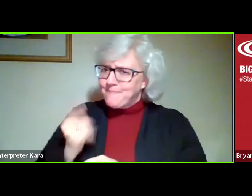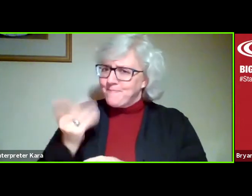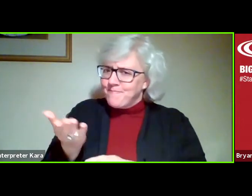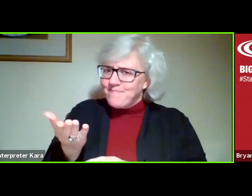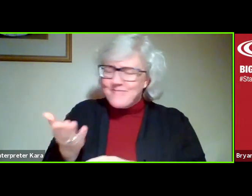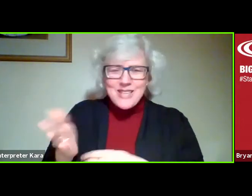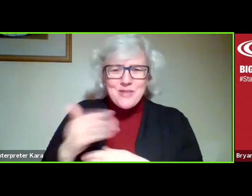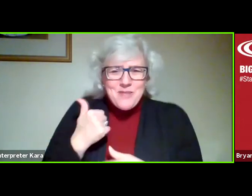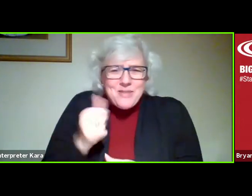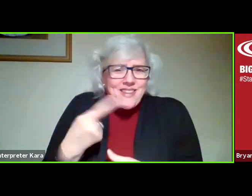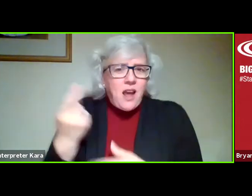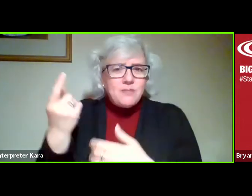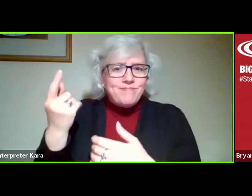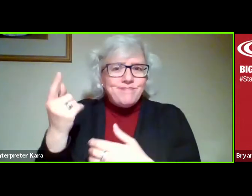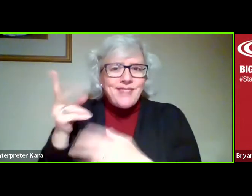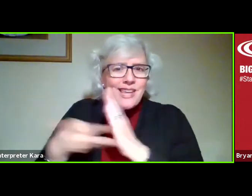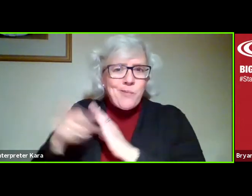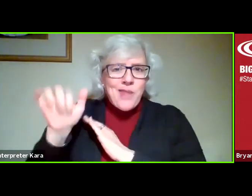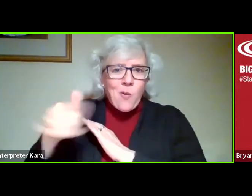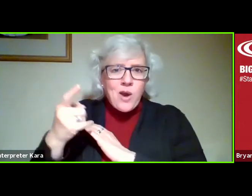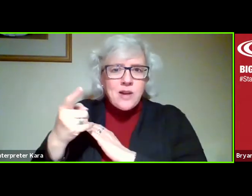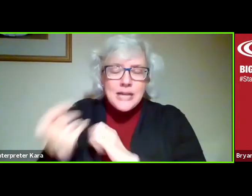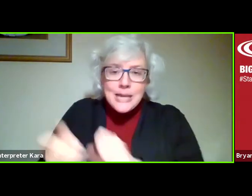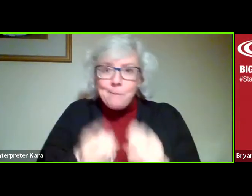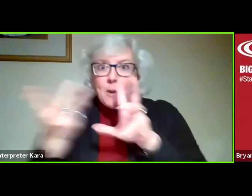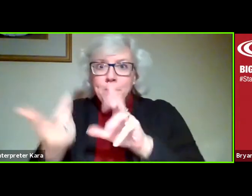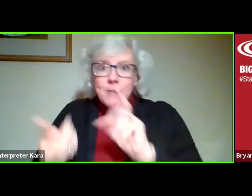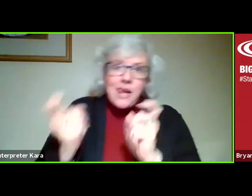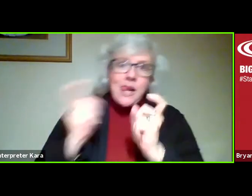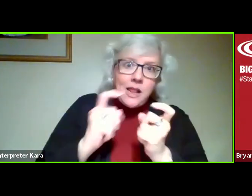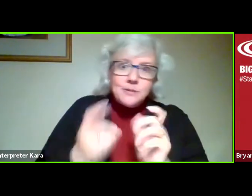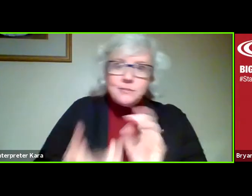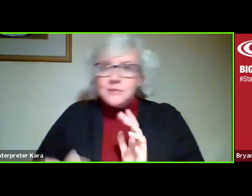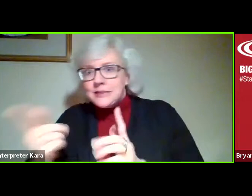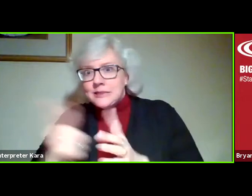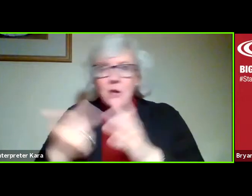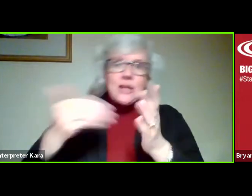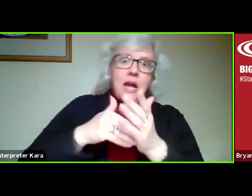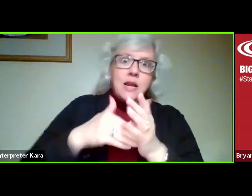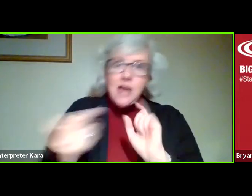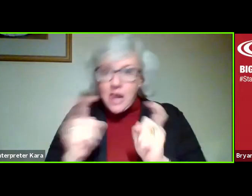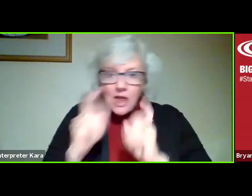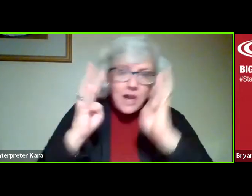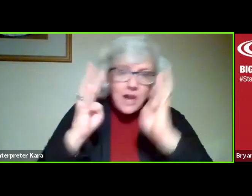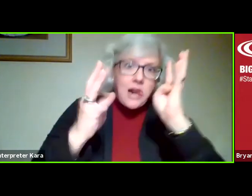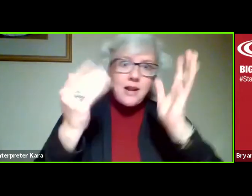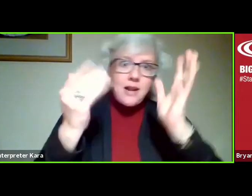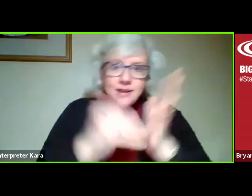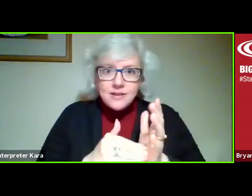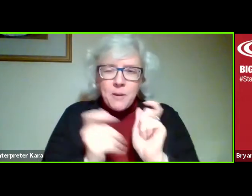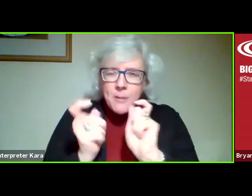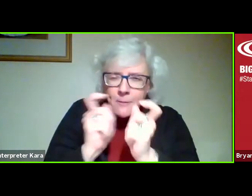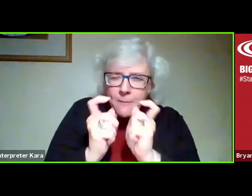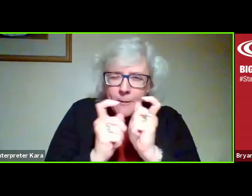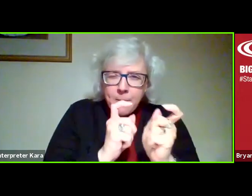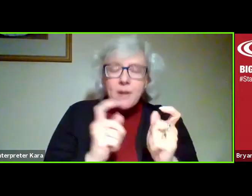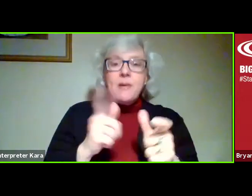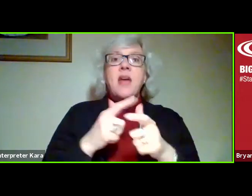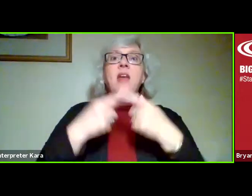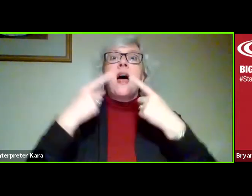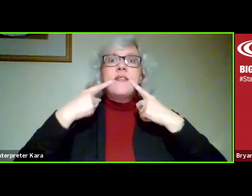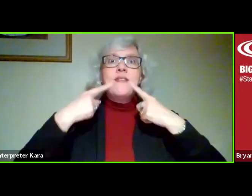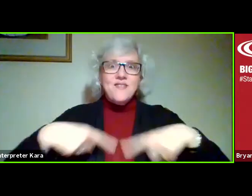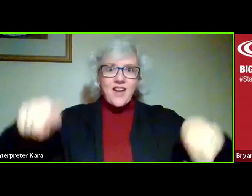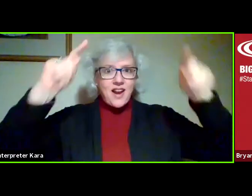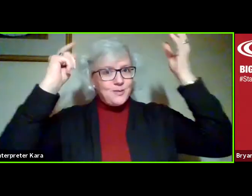probably not the one that you ended up with, that you've probably started over, recreated, maybe tweaked it a little bit before you got your final